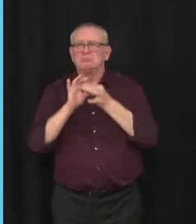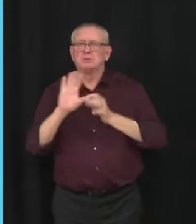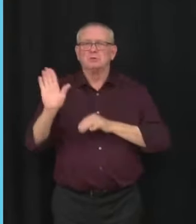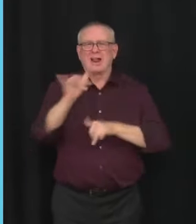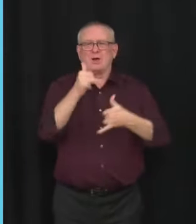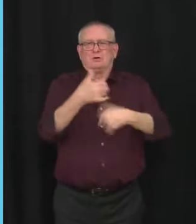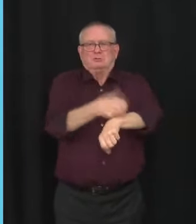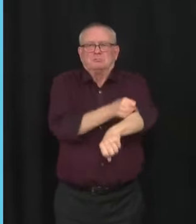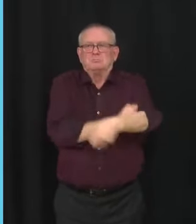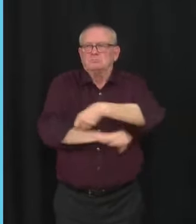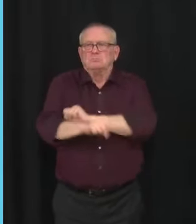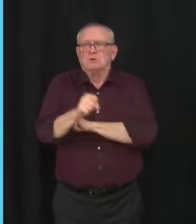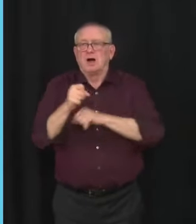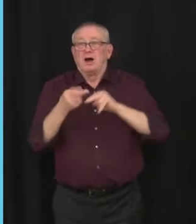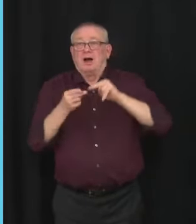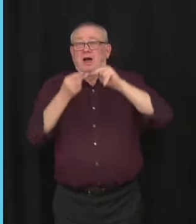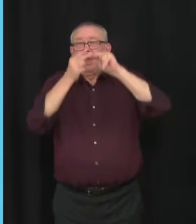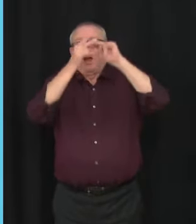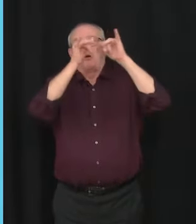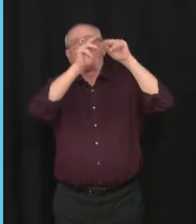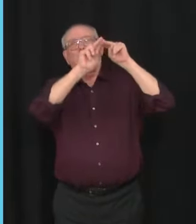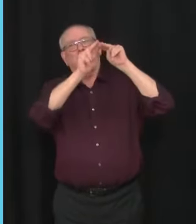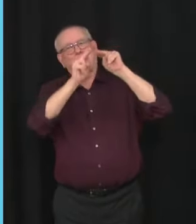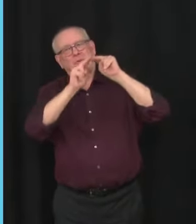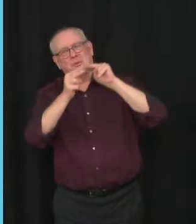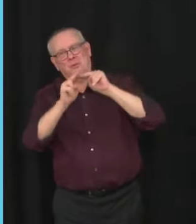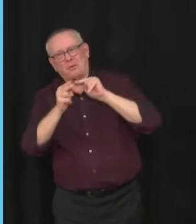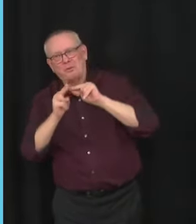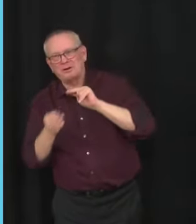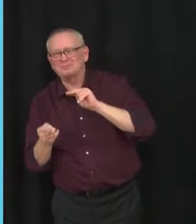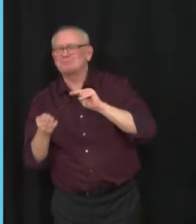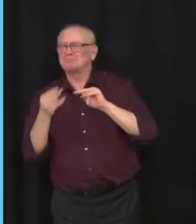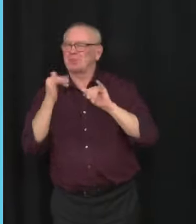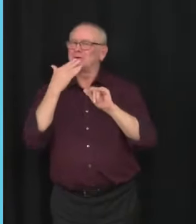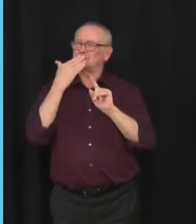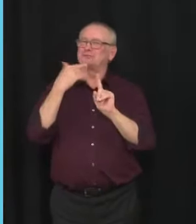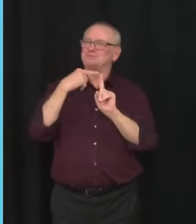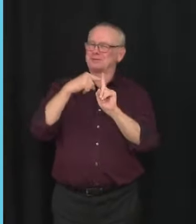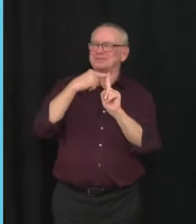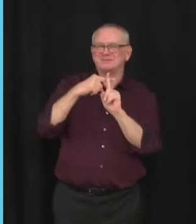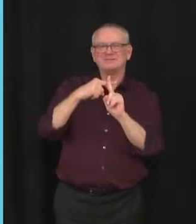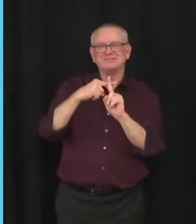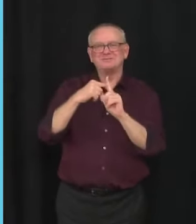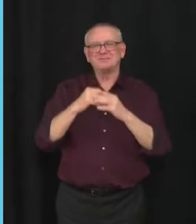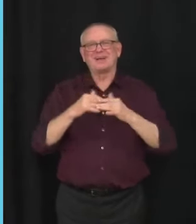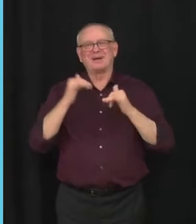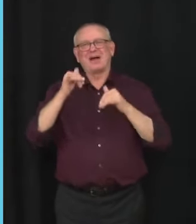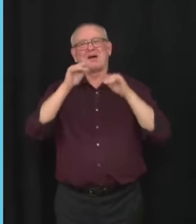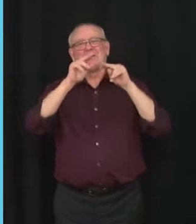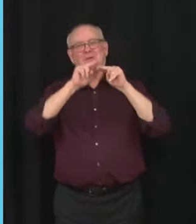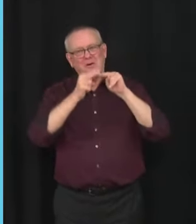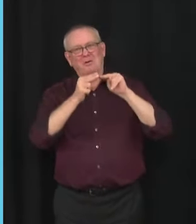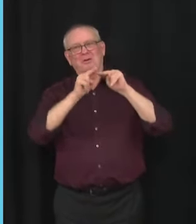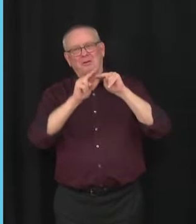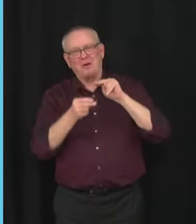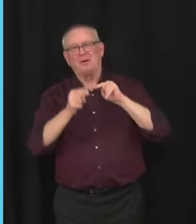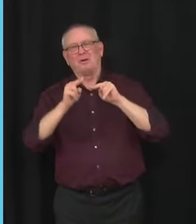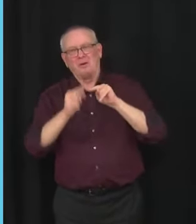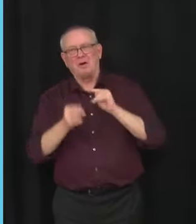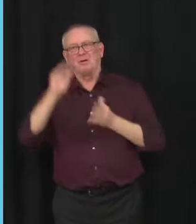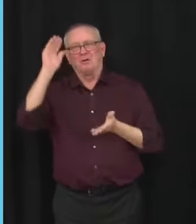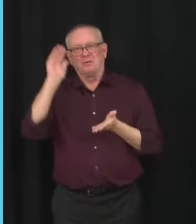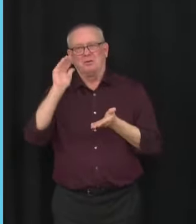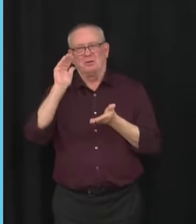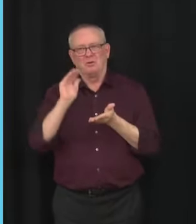peak of the fourth wave and continue to see encouraging trends. There are now about 5,000 active COVID cases in the